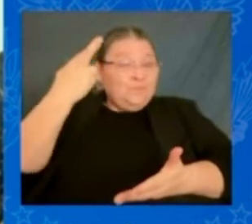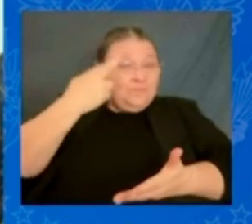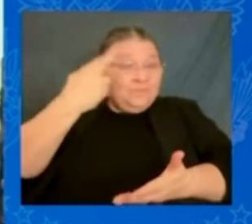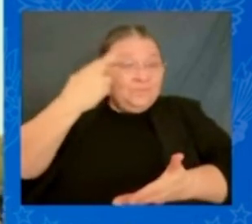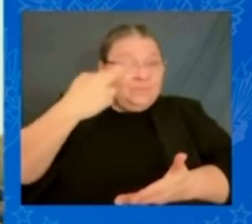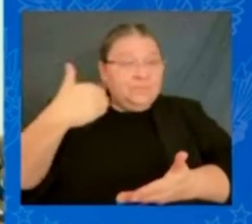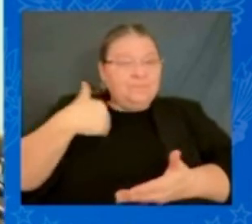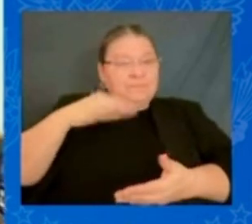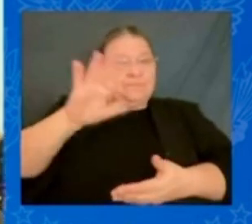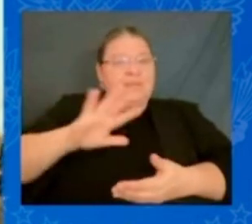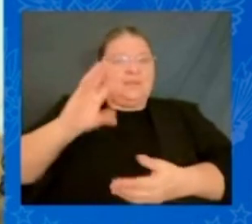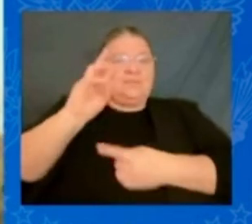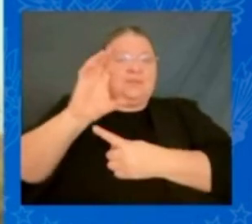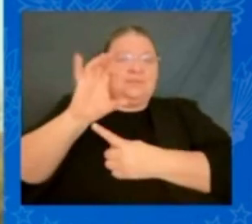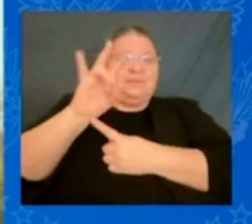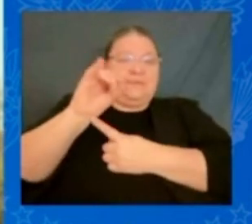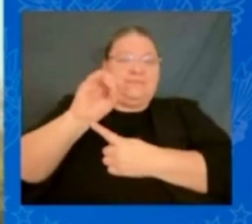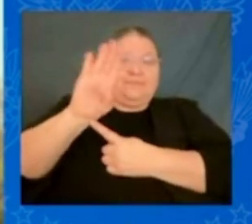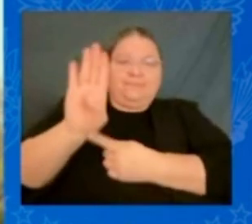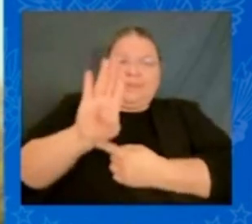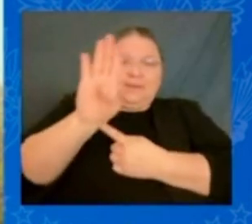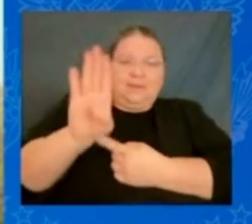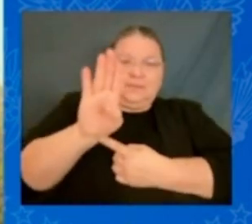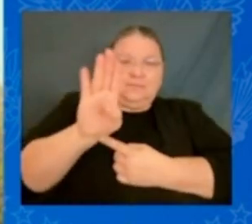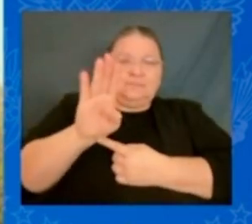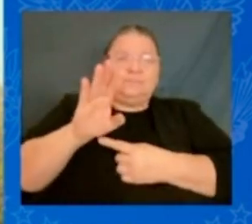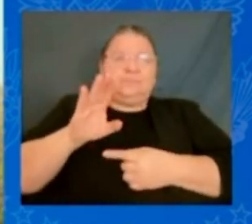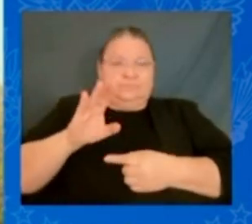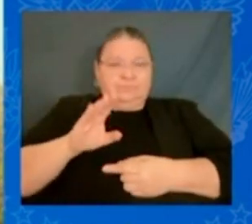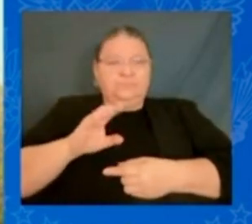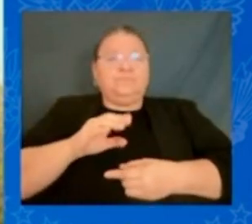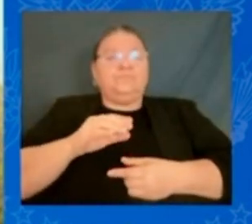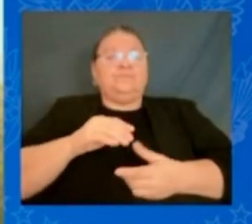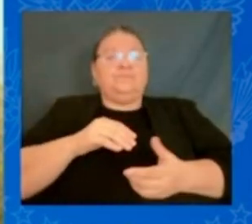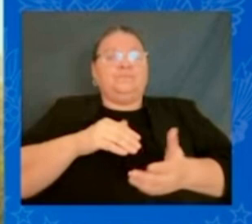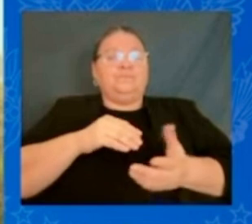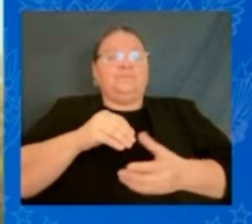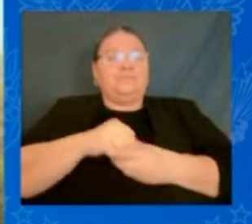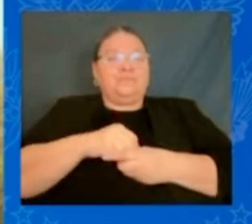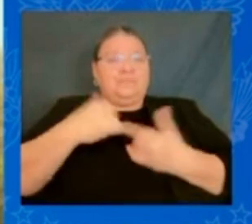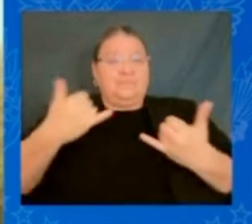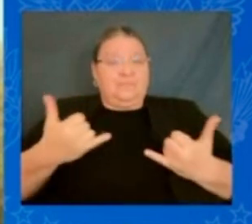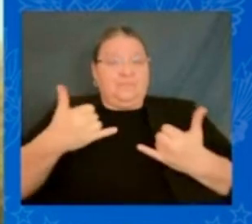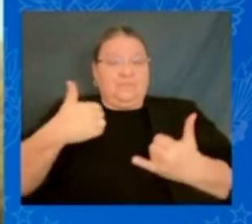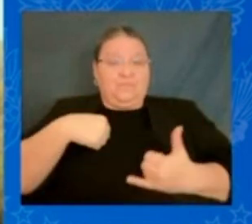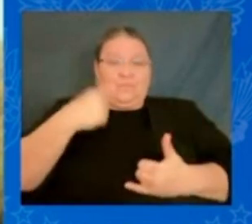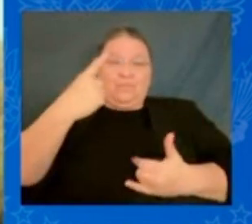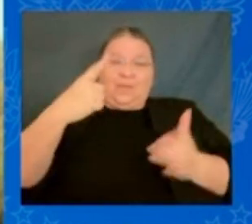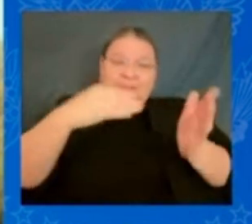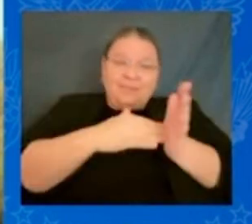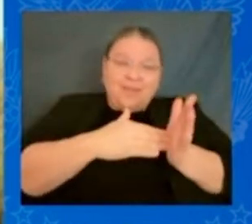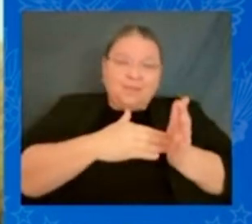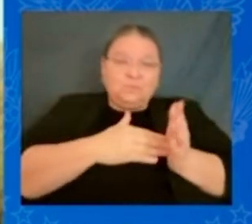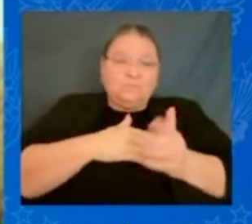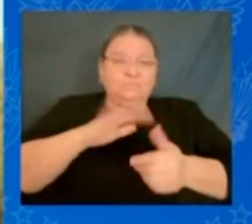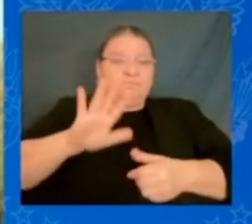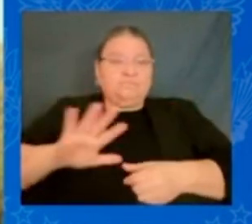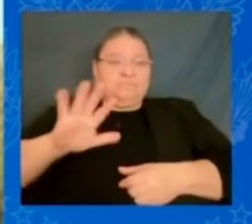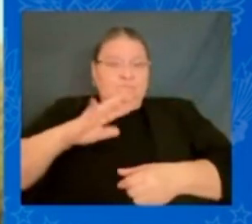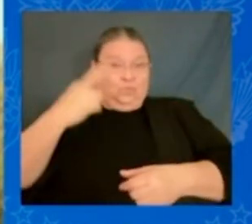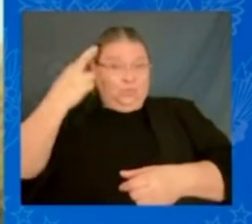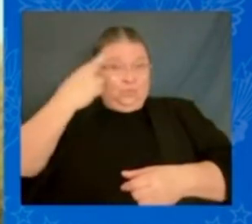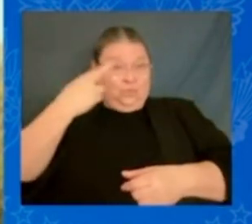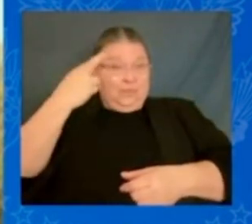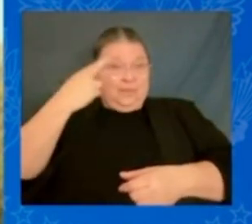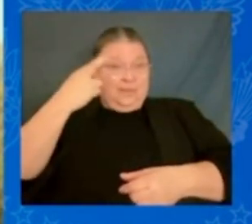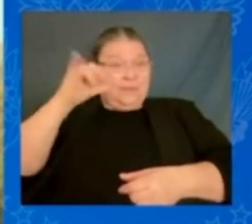billionaires in America, now we have about 1,000. Do you realize they pay